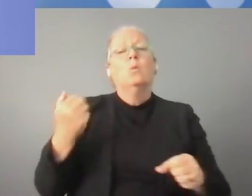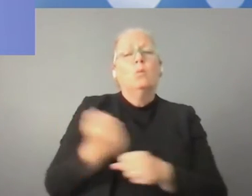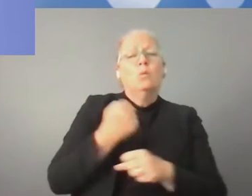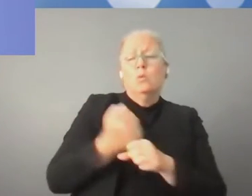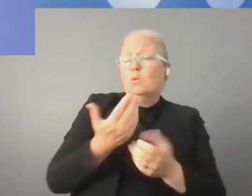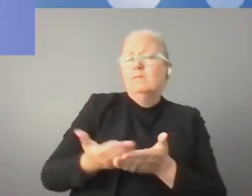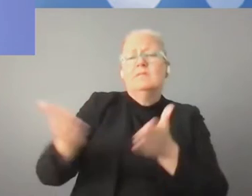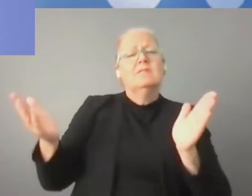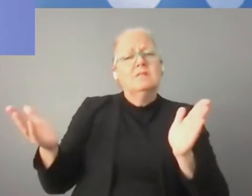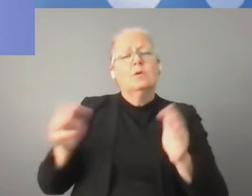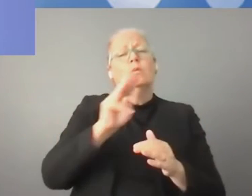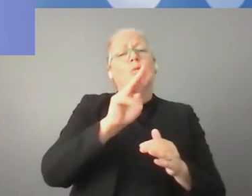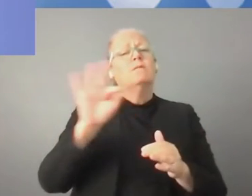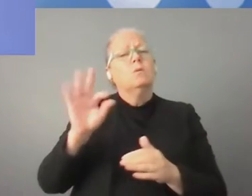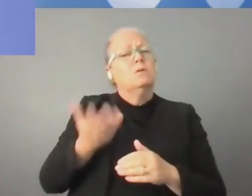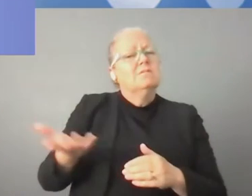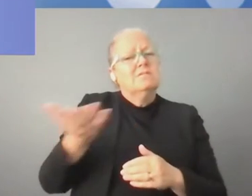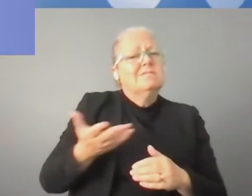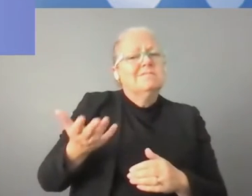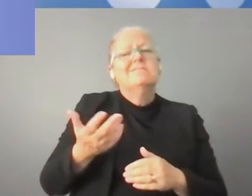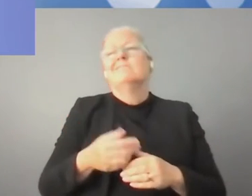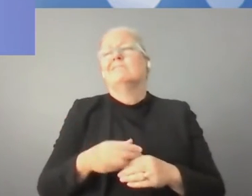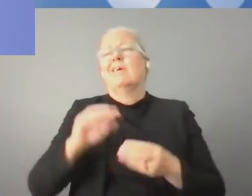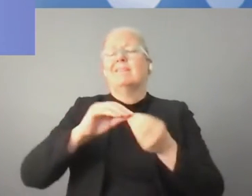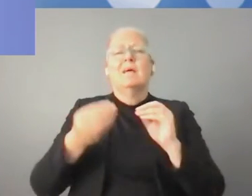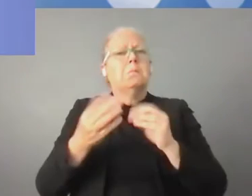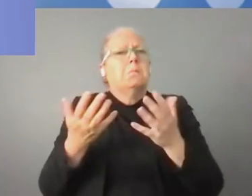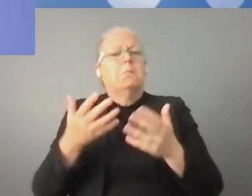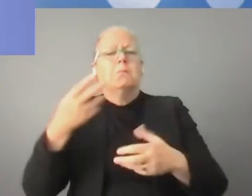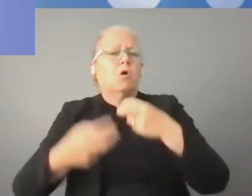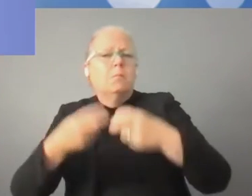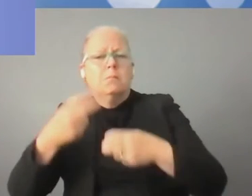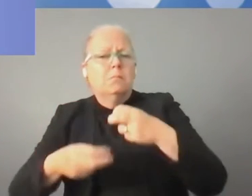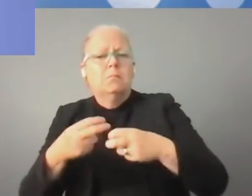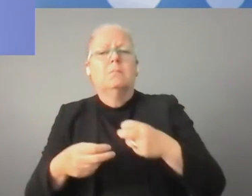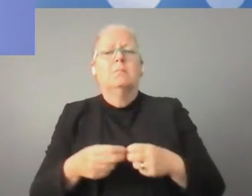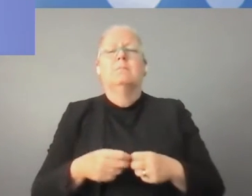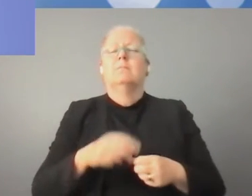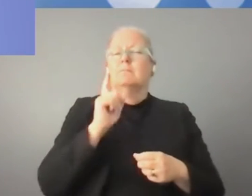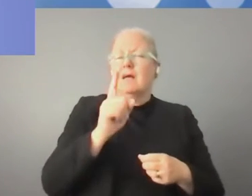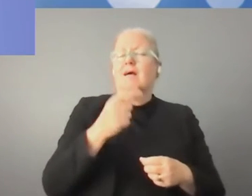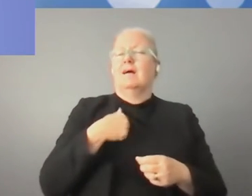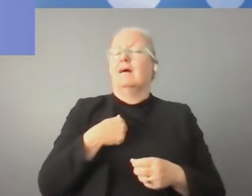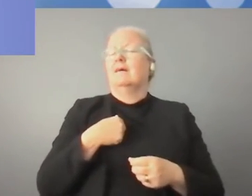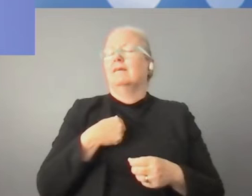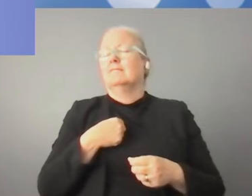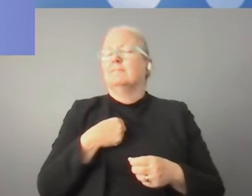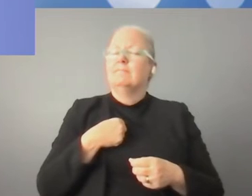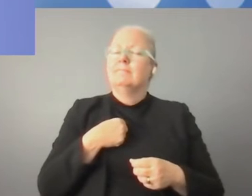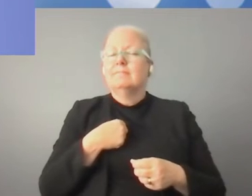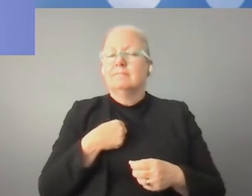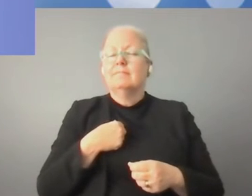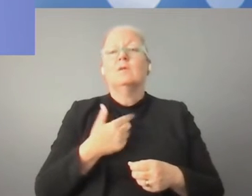lack of workforce numbers, but we also have the specific issue of upskilling